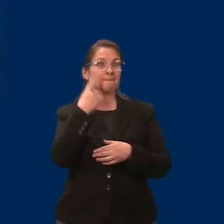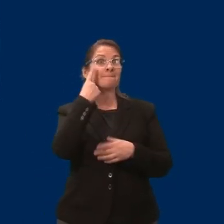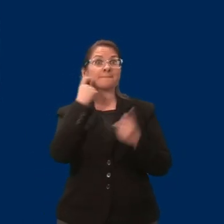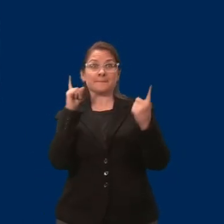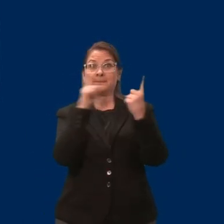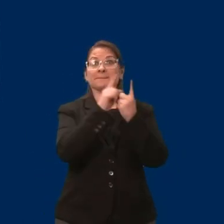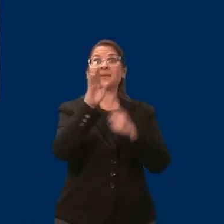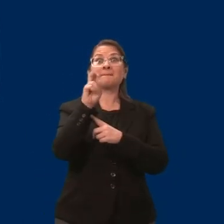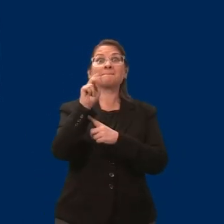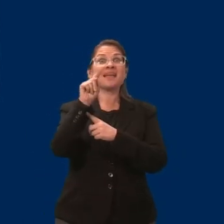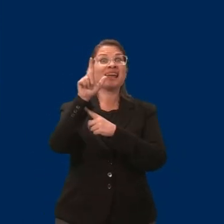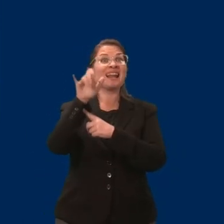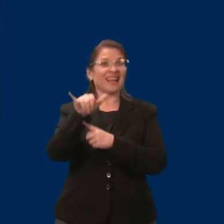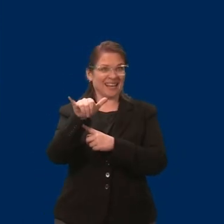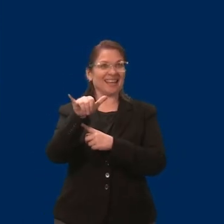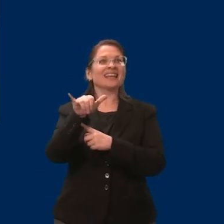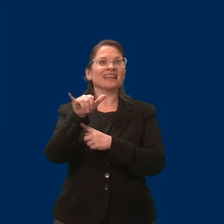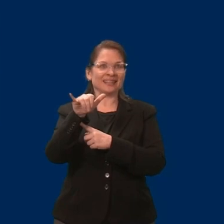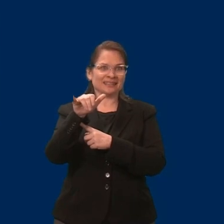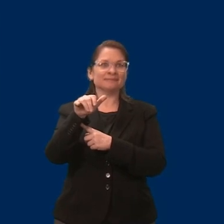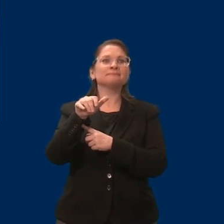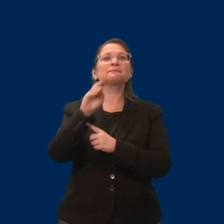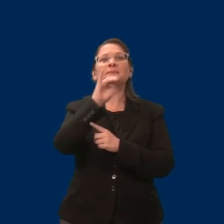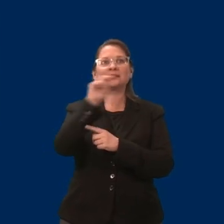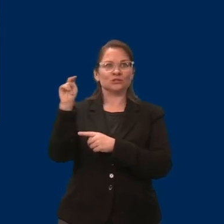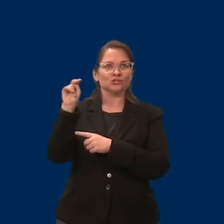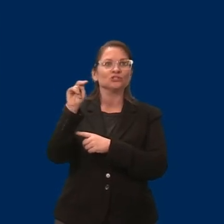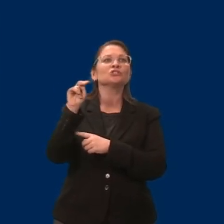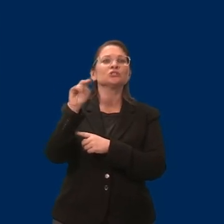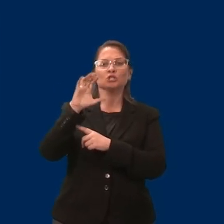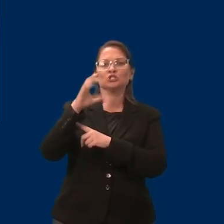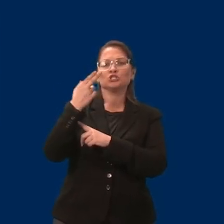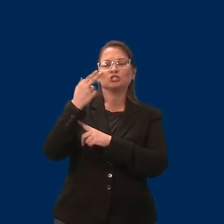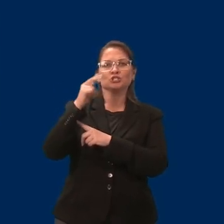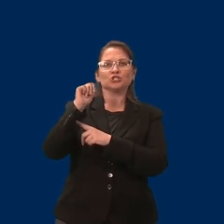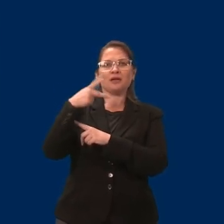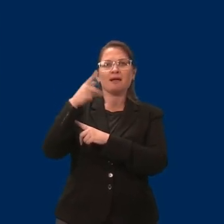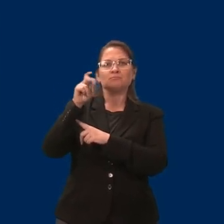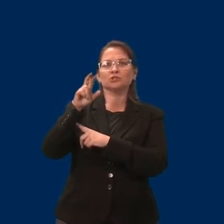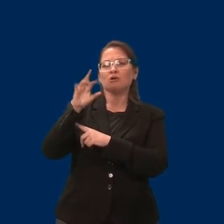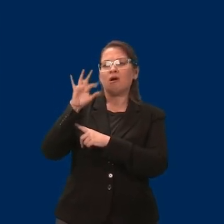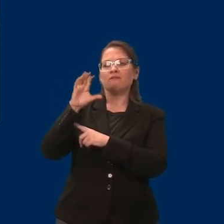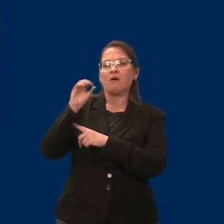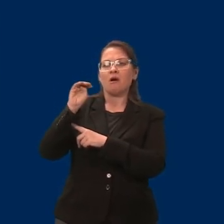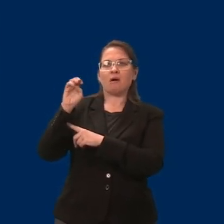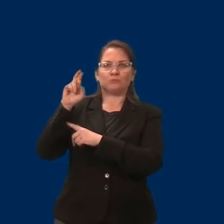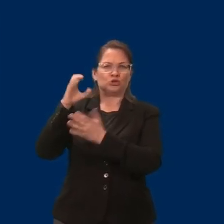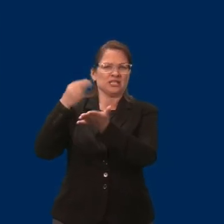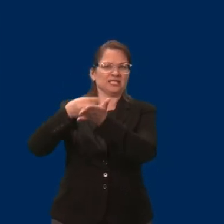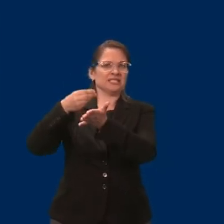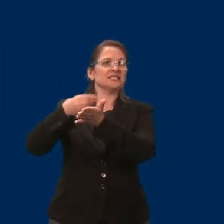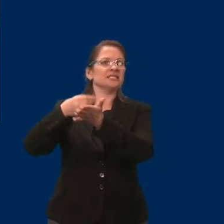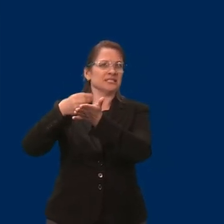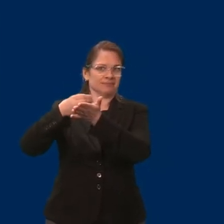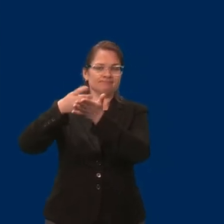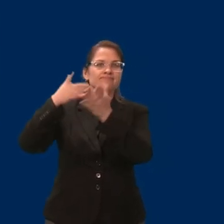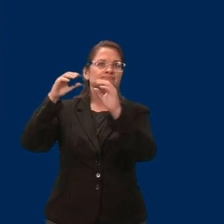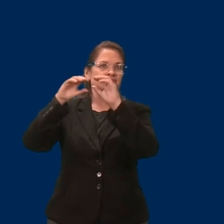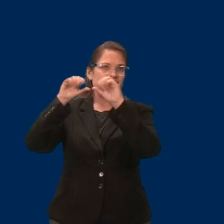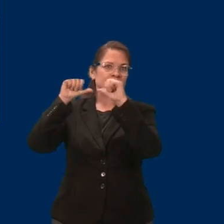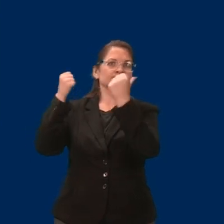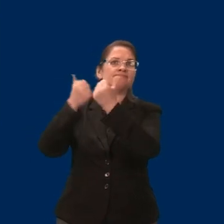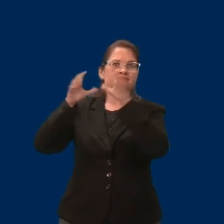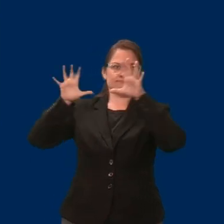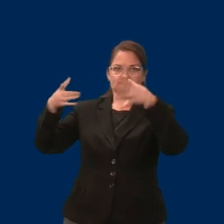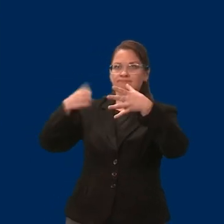the Minnesota Chamber of Commerce. To me, this is a workforce issue, period, right? We desperately need people